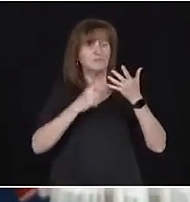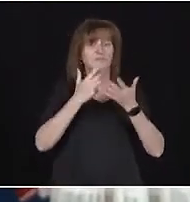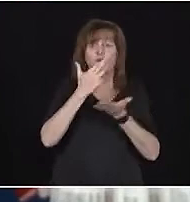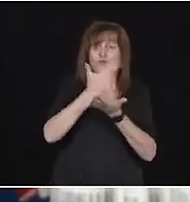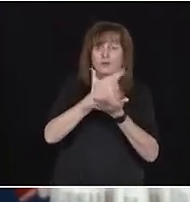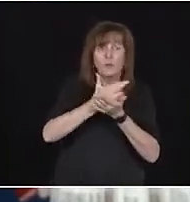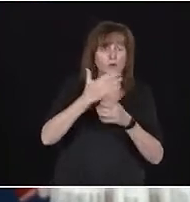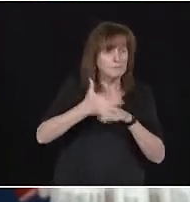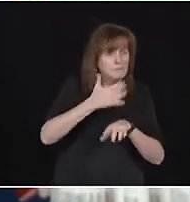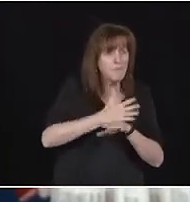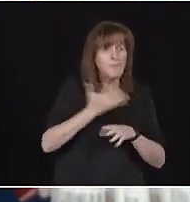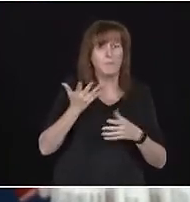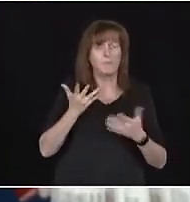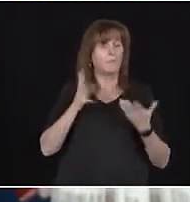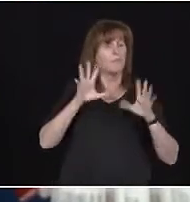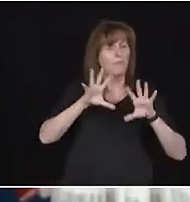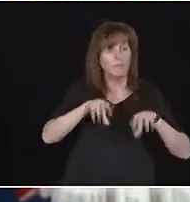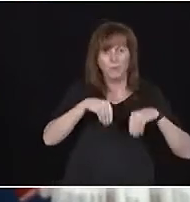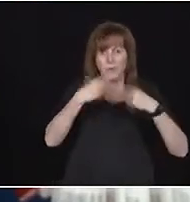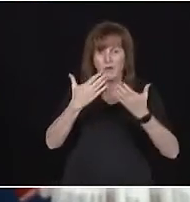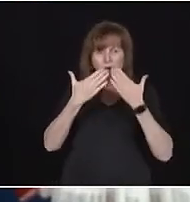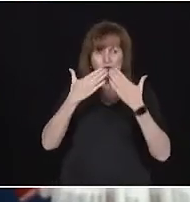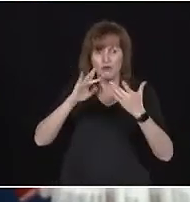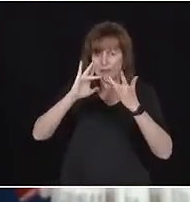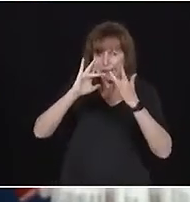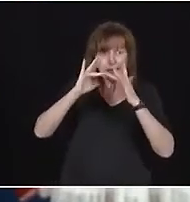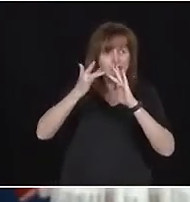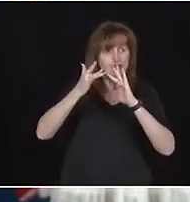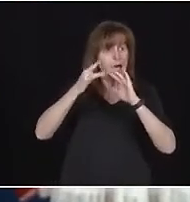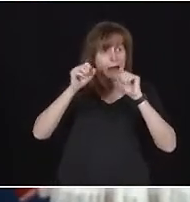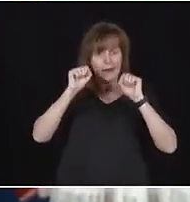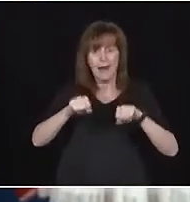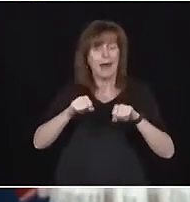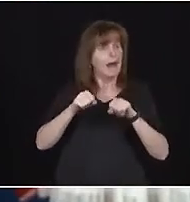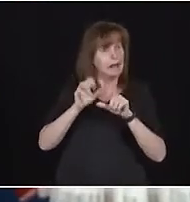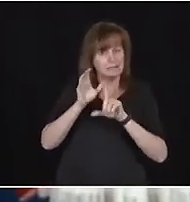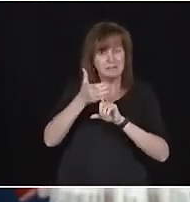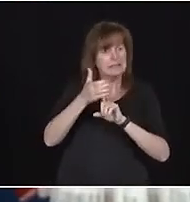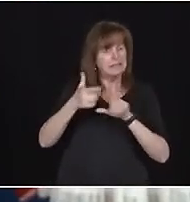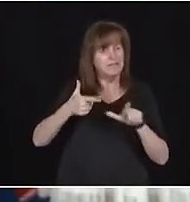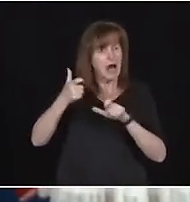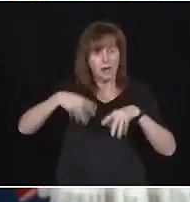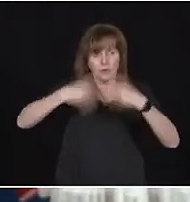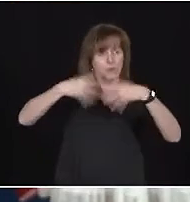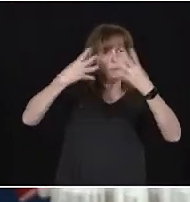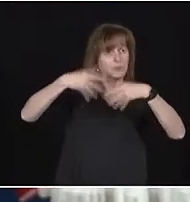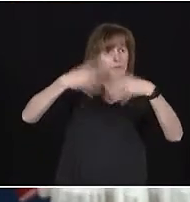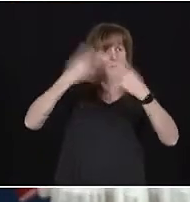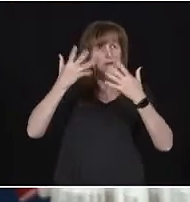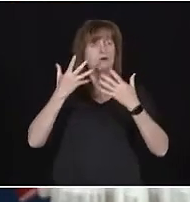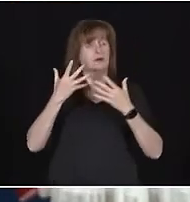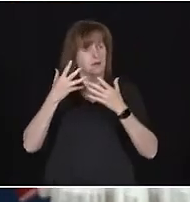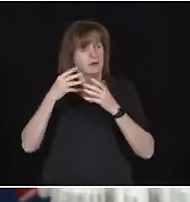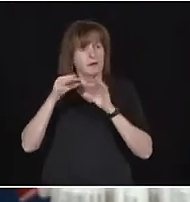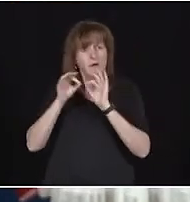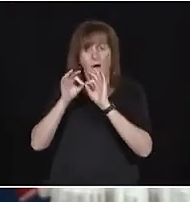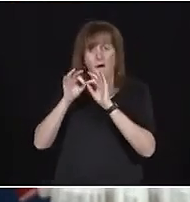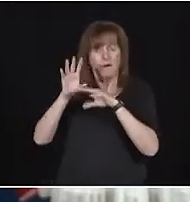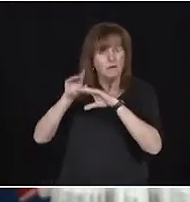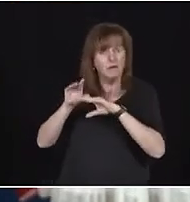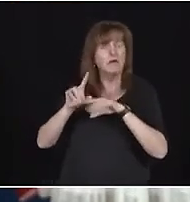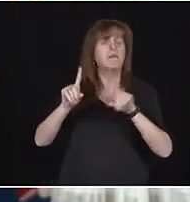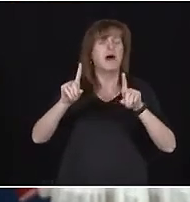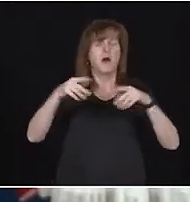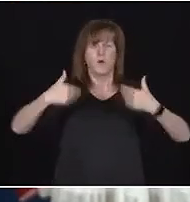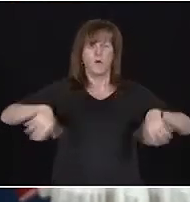reliable internet connectivity. Low-cost, high-impact solutions that have been identified and negotiated to support school boards